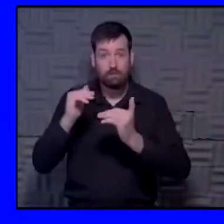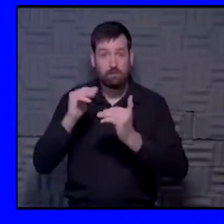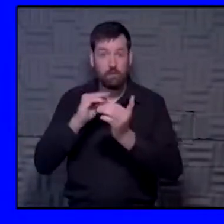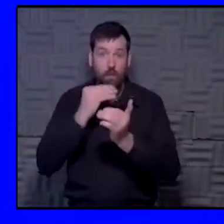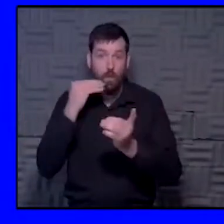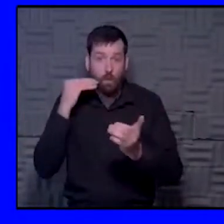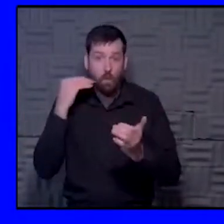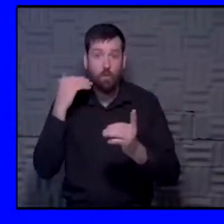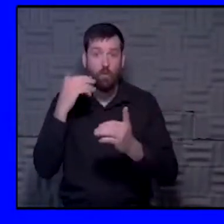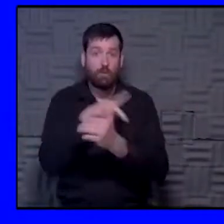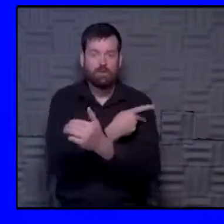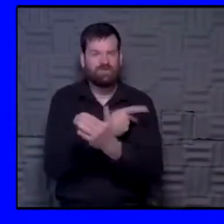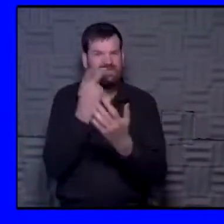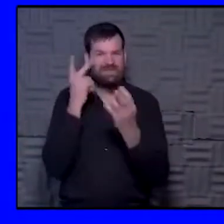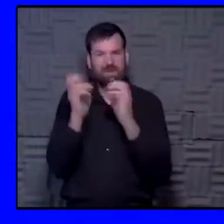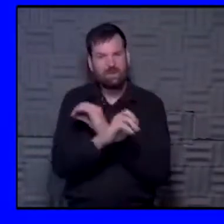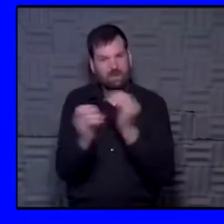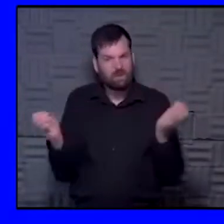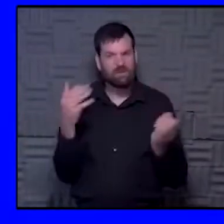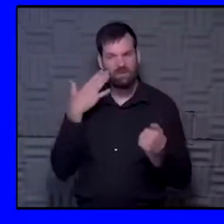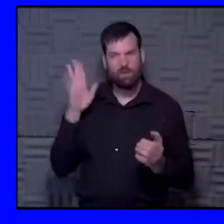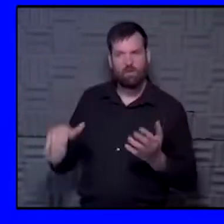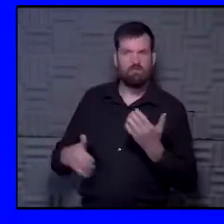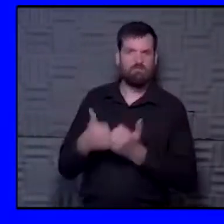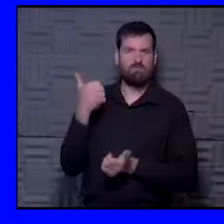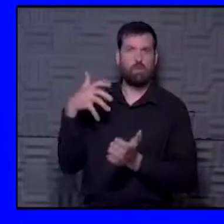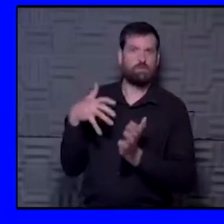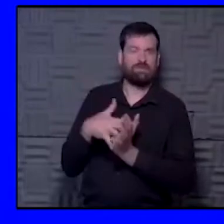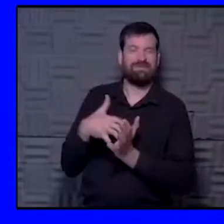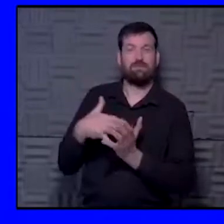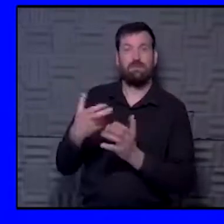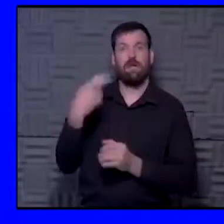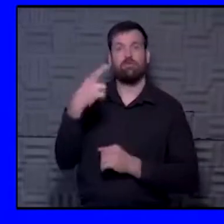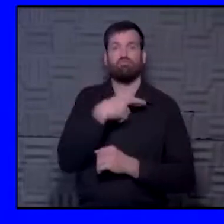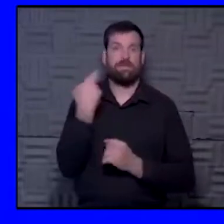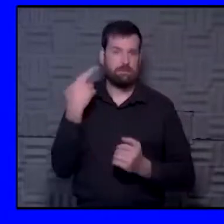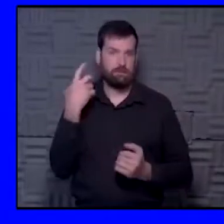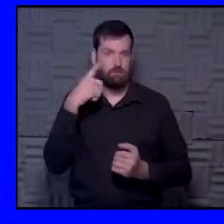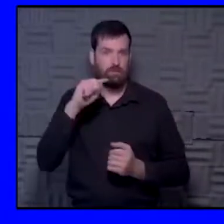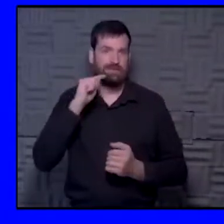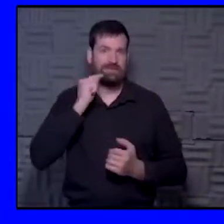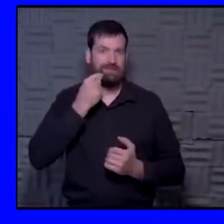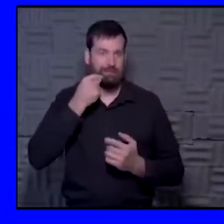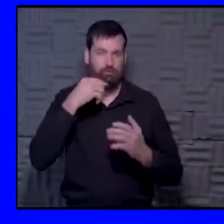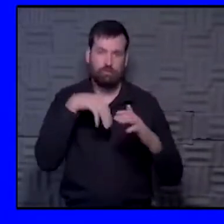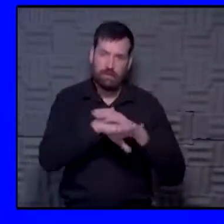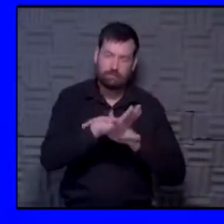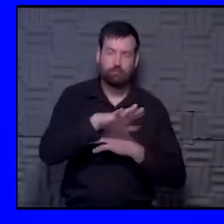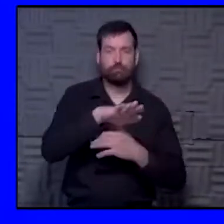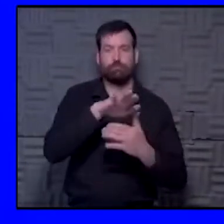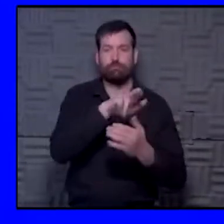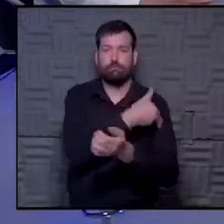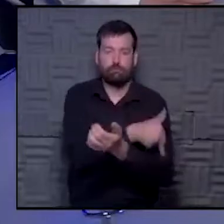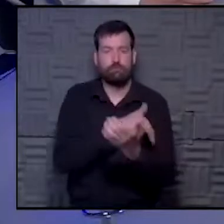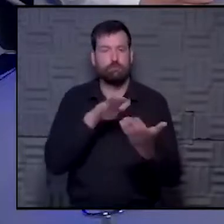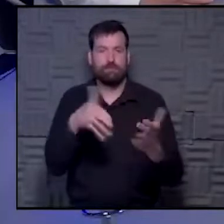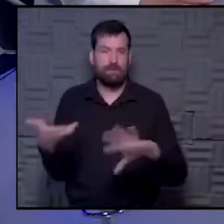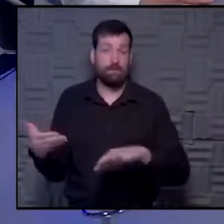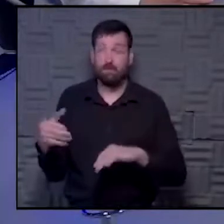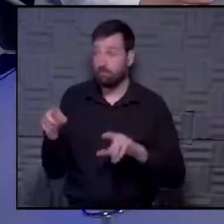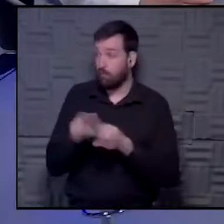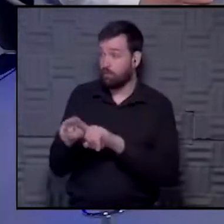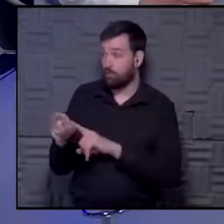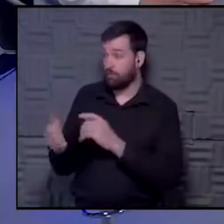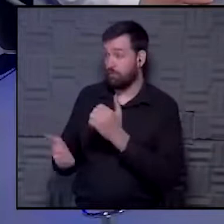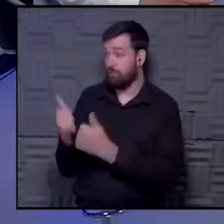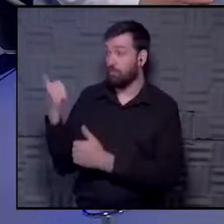So that's what we aren't seeing. And we know those are the most vulnerable for severe disease, hospitalization, and death. And we also know that